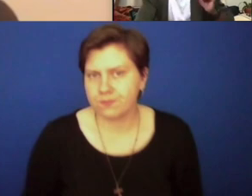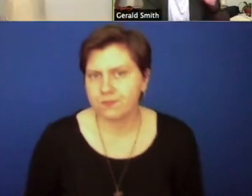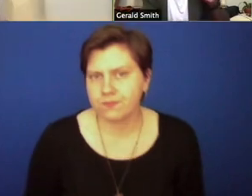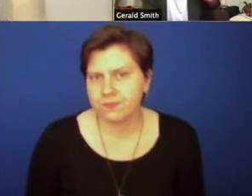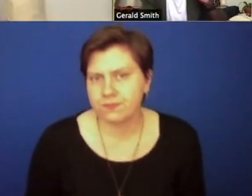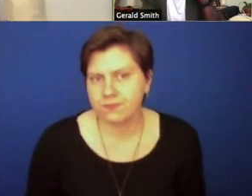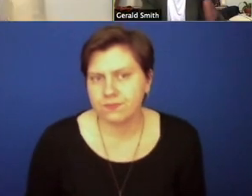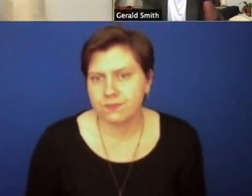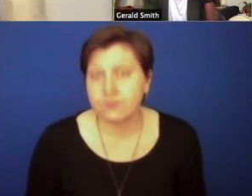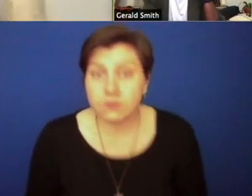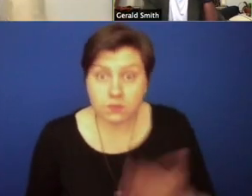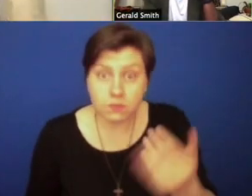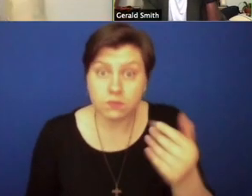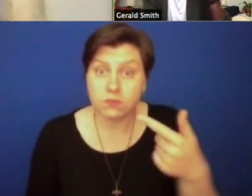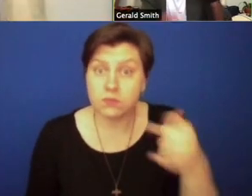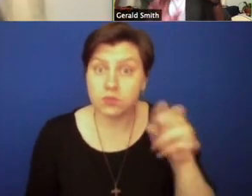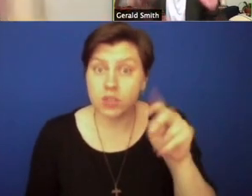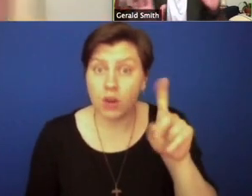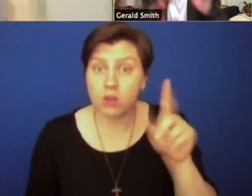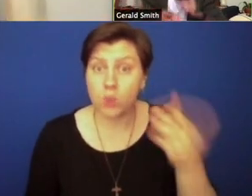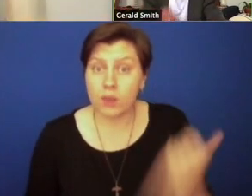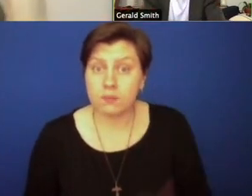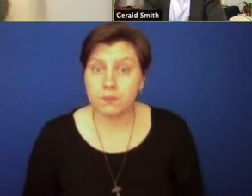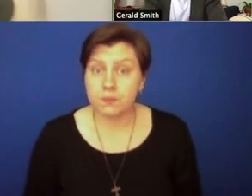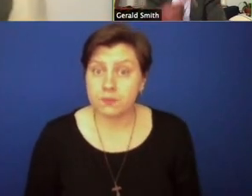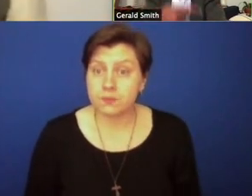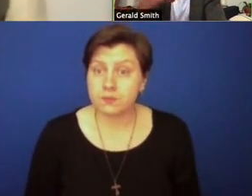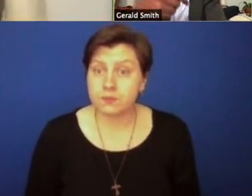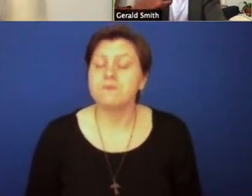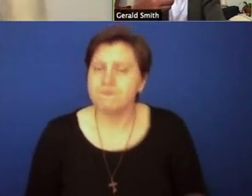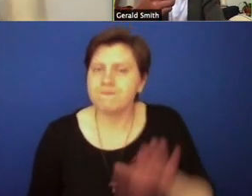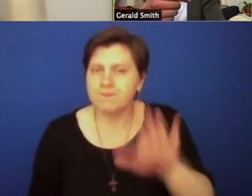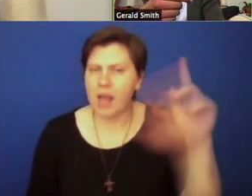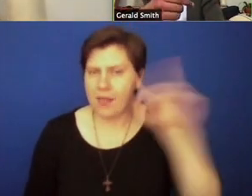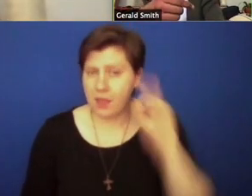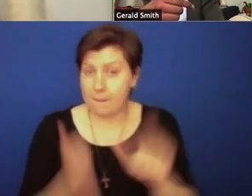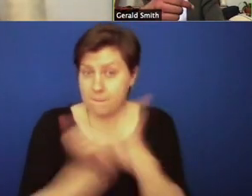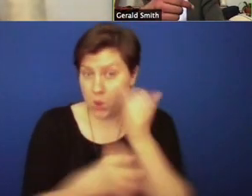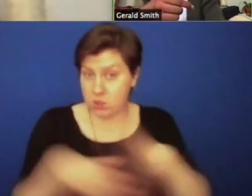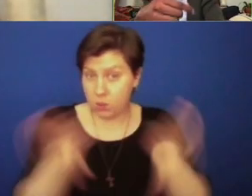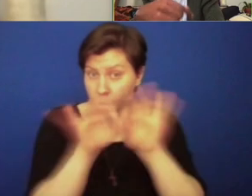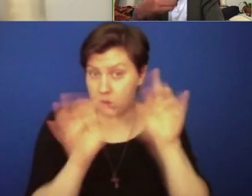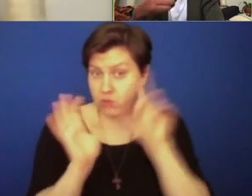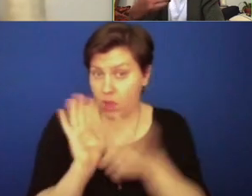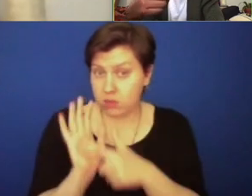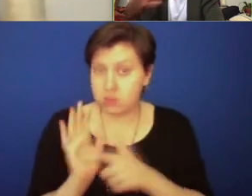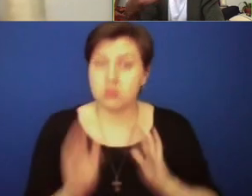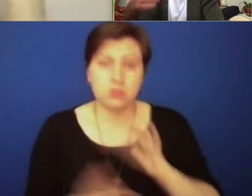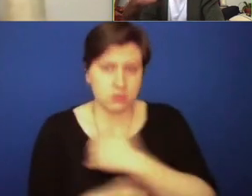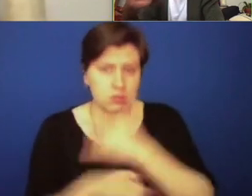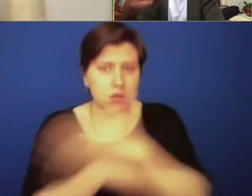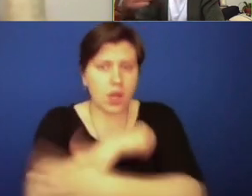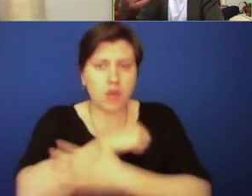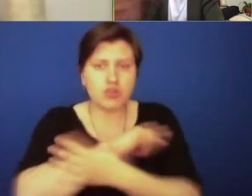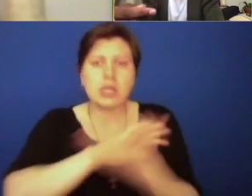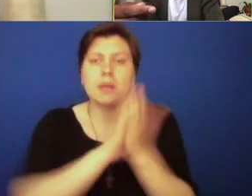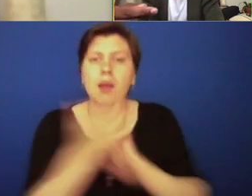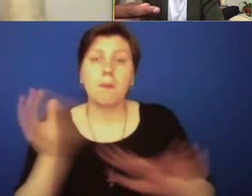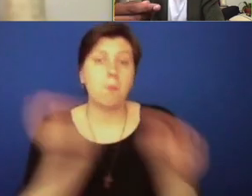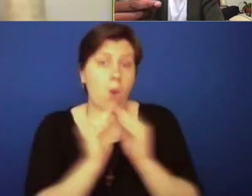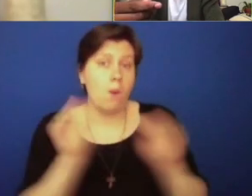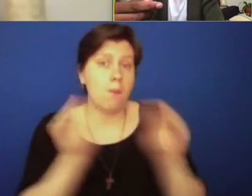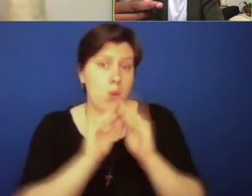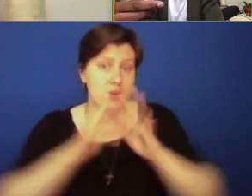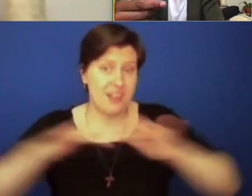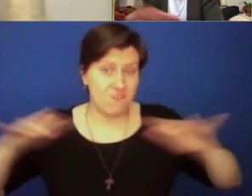Can I just... Oh, real quick, Gerald, yeah. Real quick. And I think that the most important thing to realize is that as our country becomes more and more diverse,